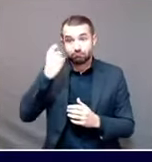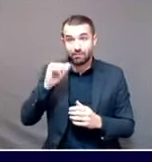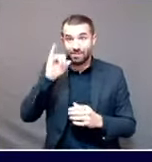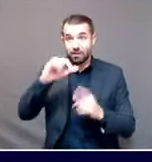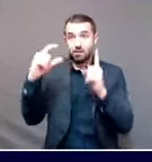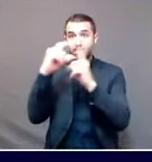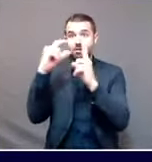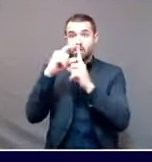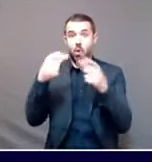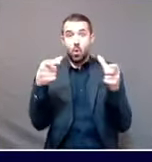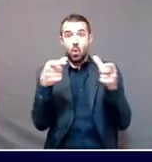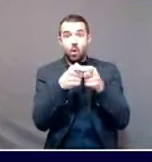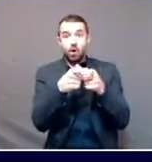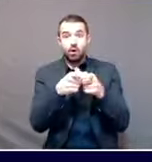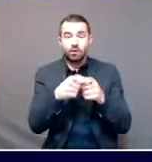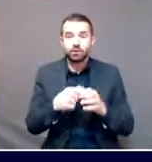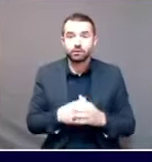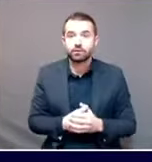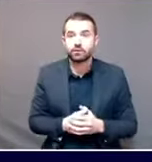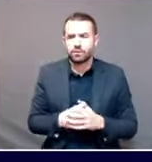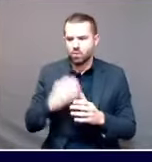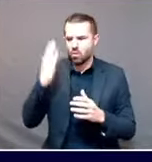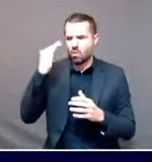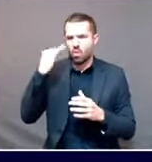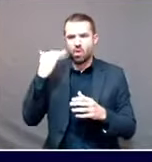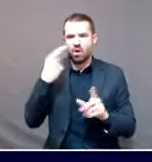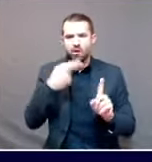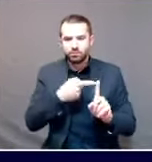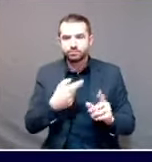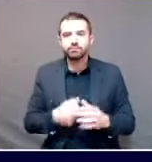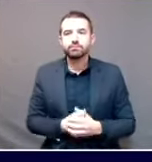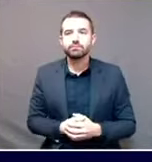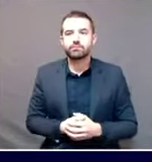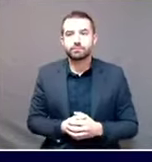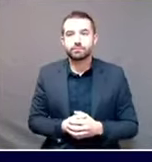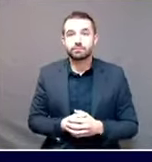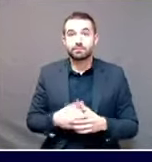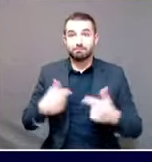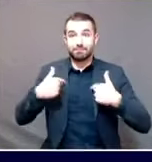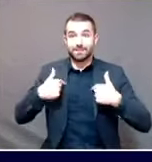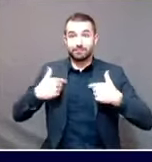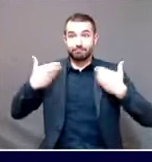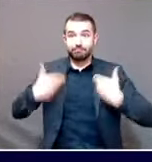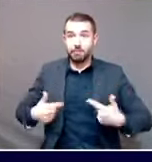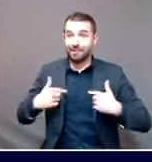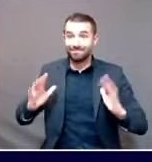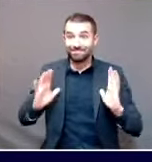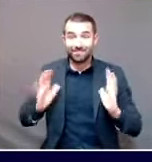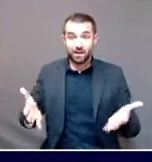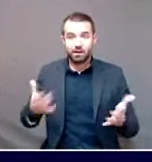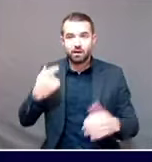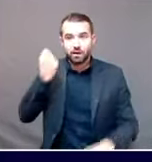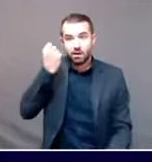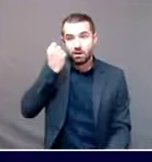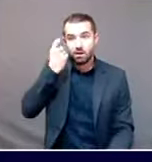after you've had a close contact with someone who is known to have COVID-19.